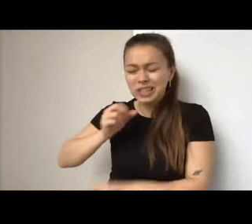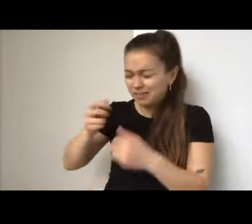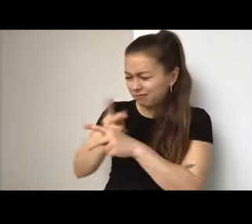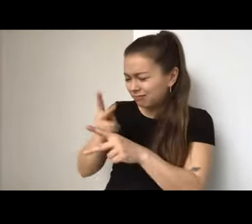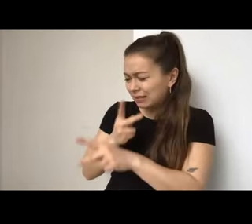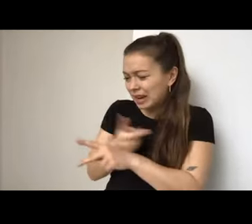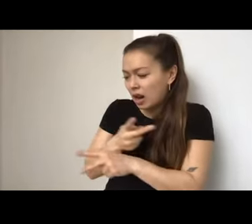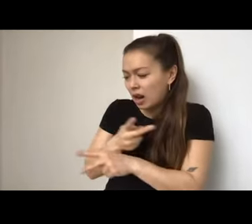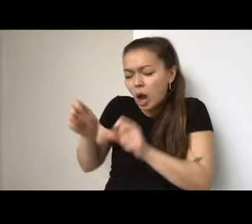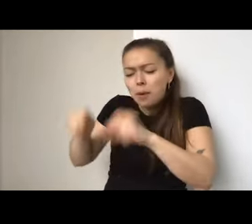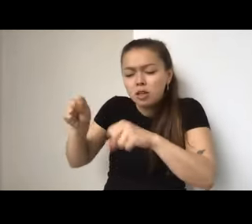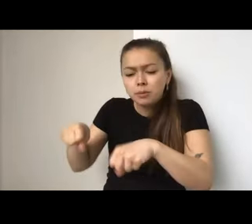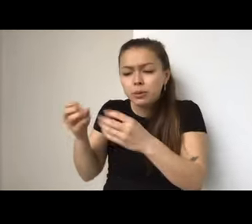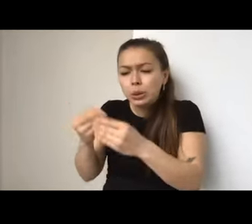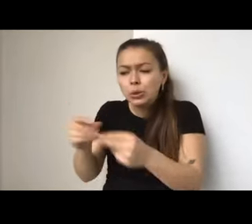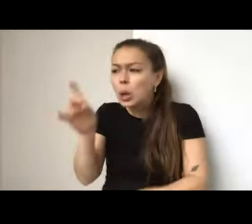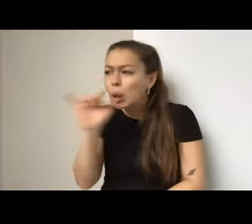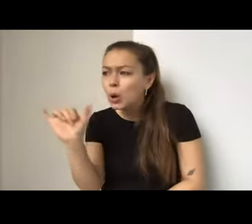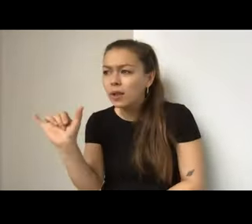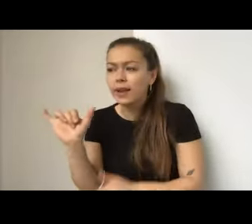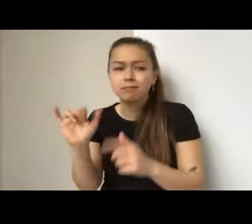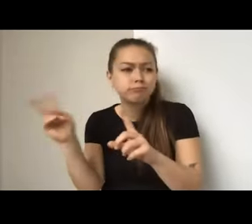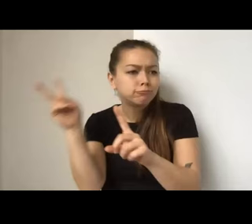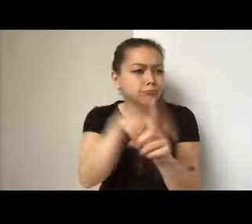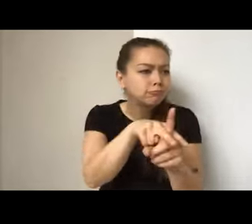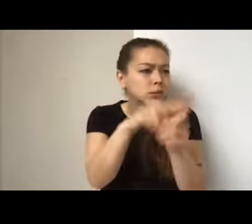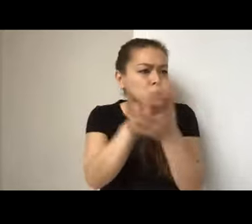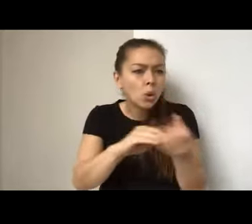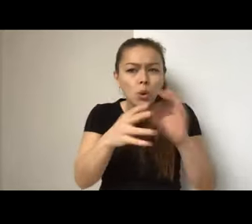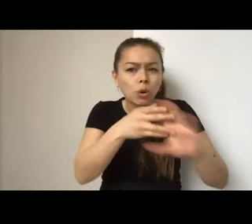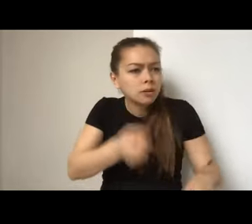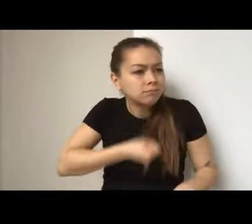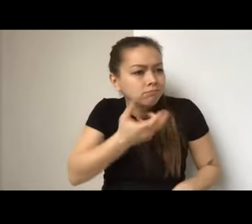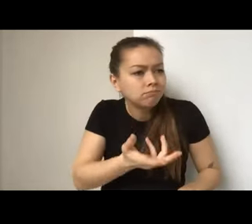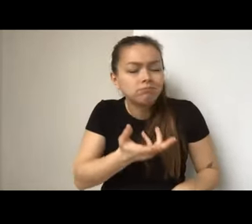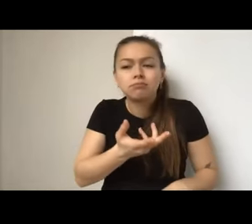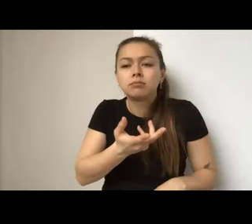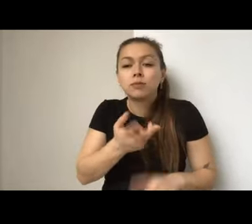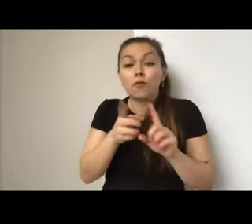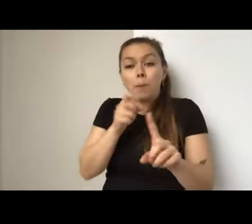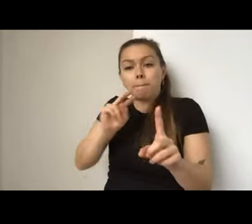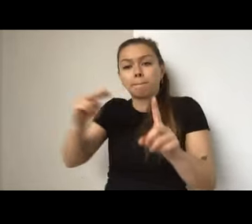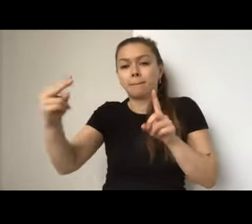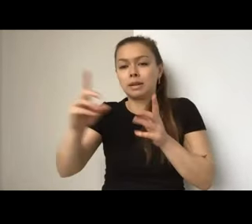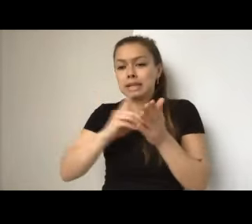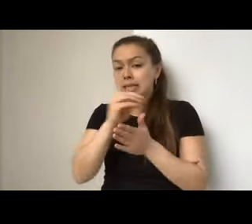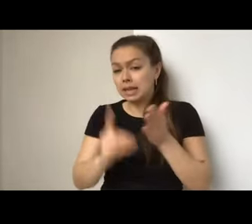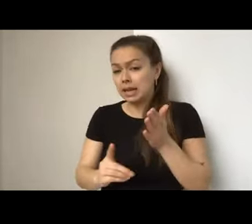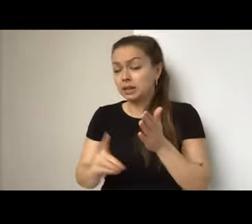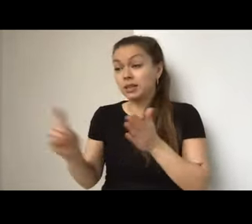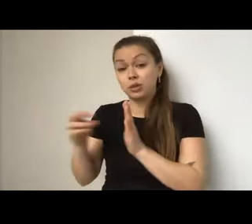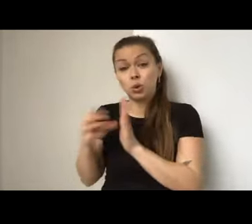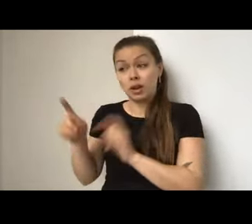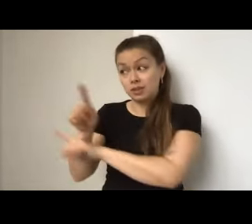we make storytelling accessible, um, from a design thinking perspective. And the students took the lead in that. And I think that was really important for us.